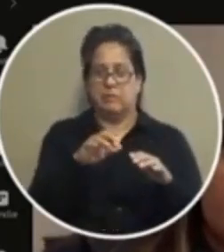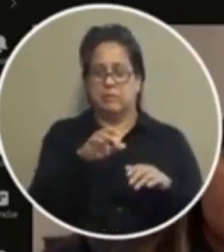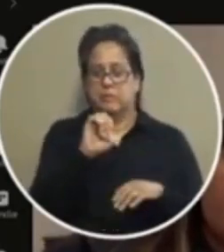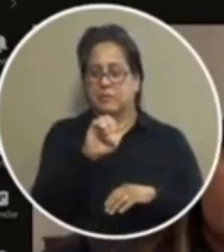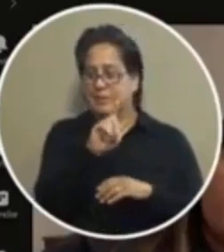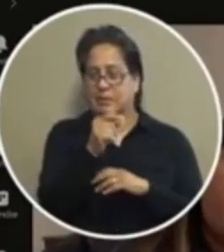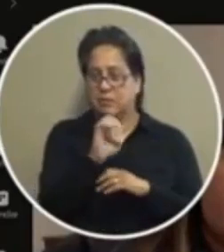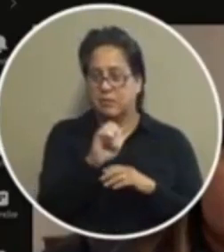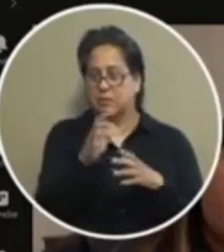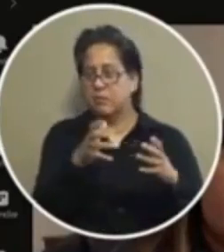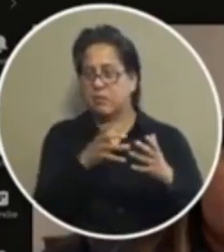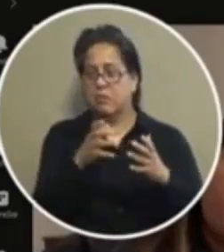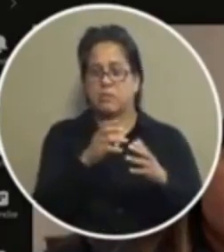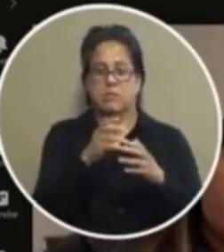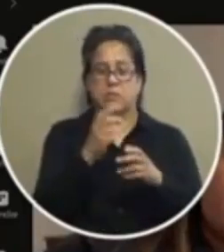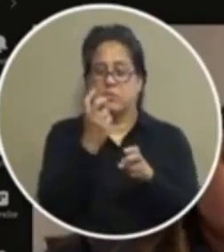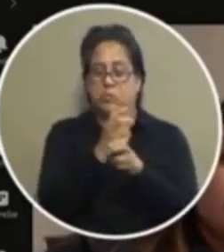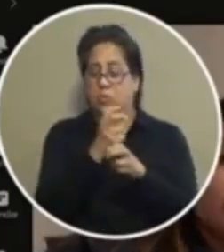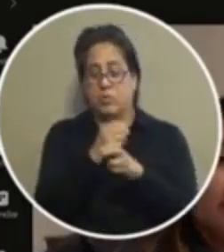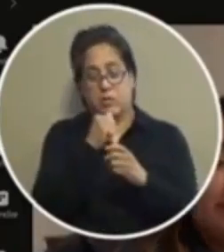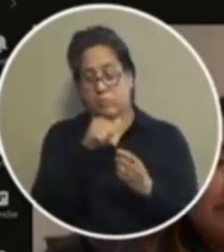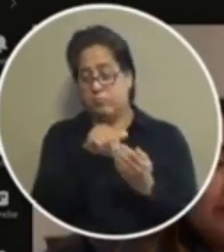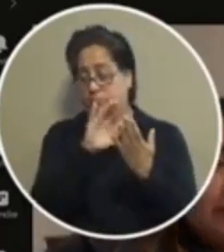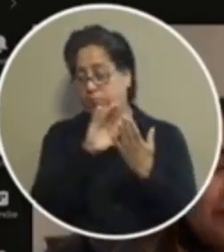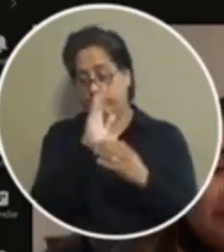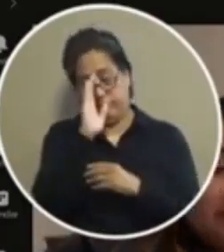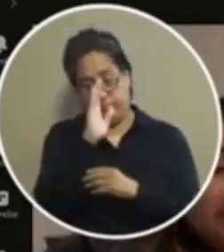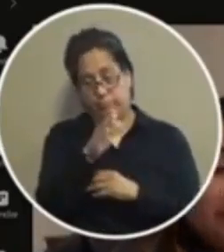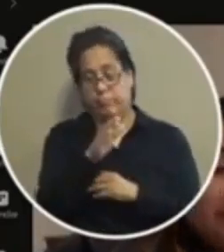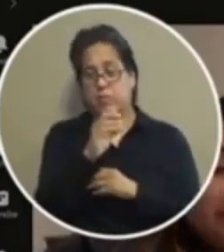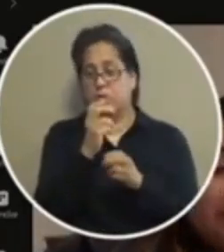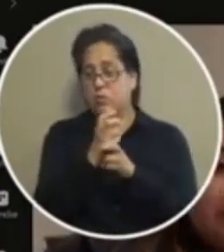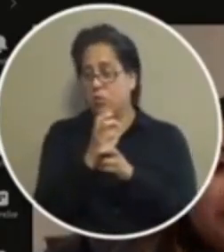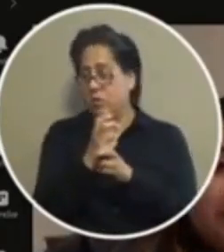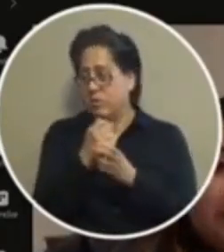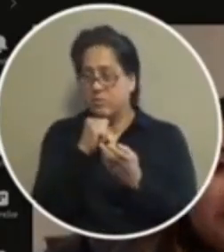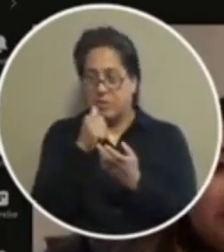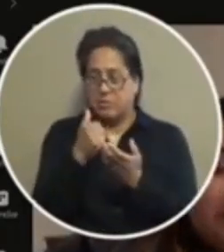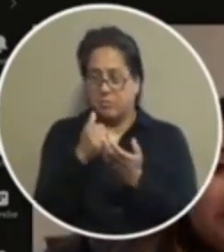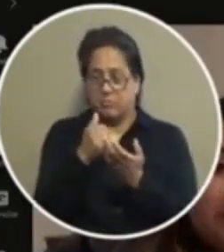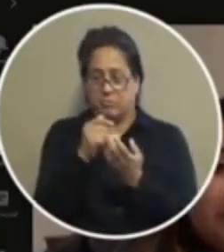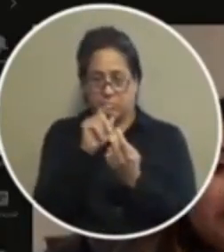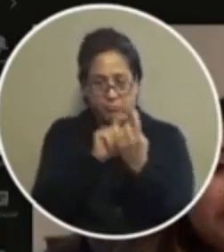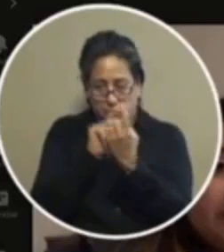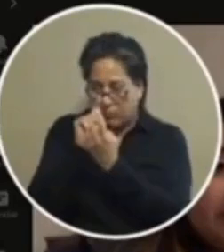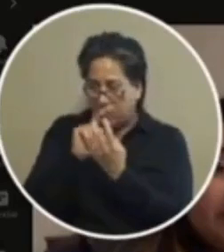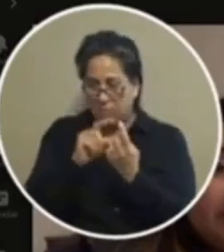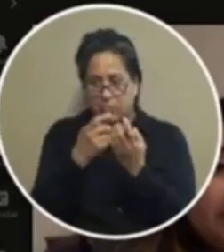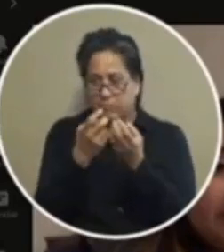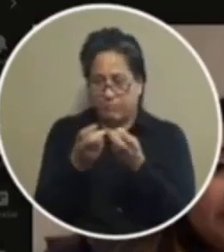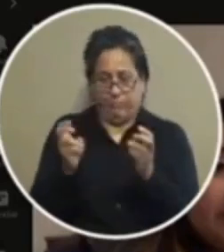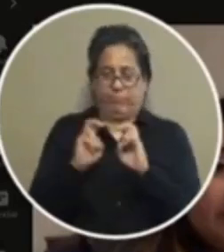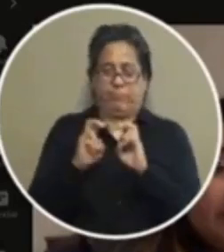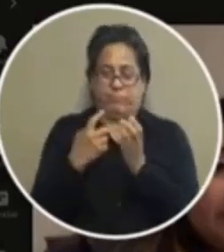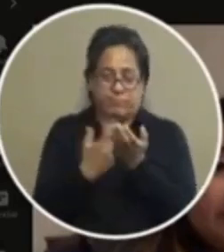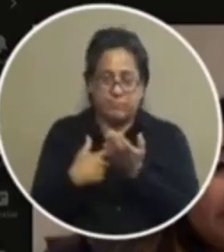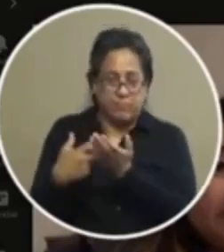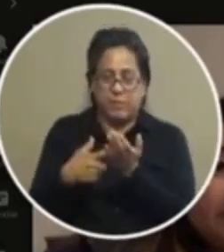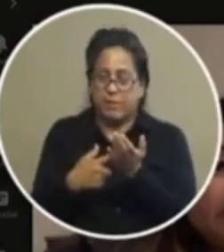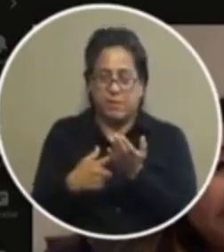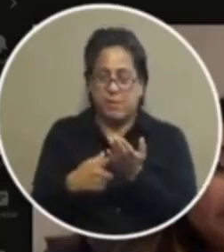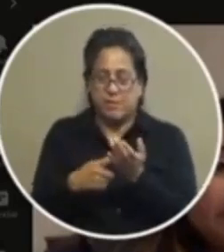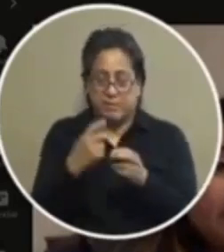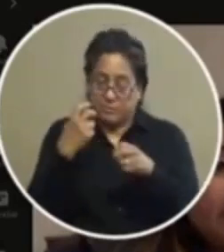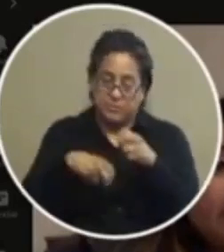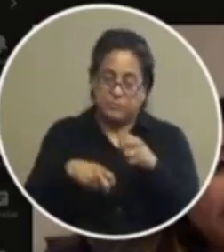you know it's it's hard not to be in front you know us to be face to face and have discussions but but absolutely not we we we are not